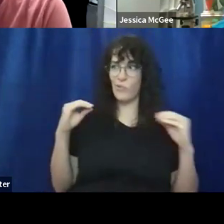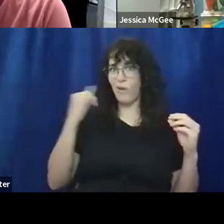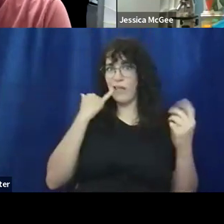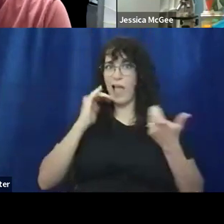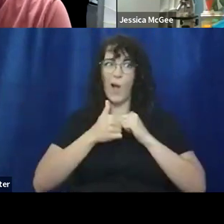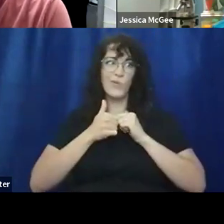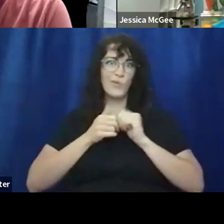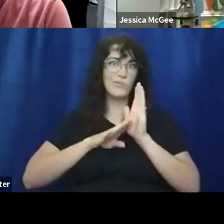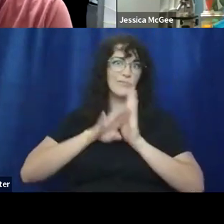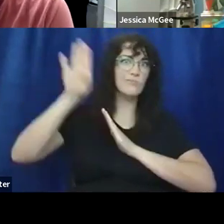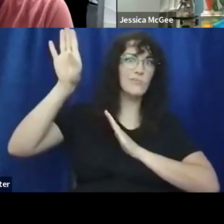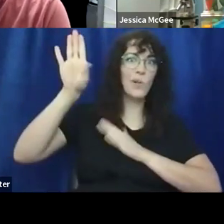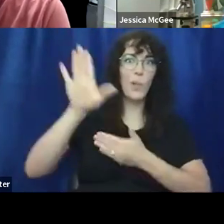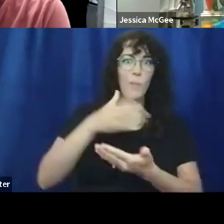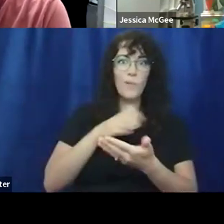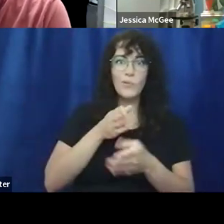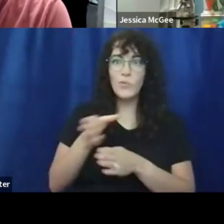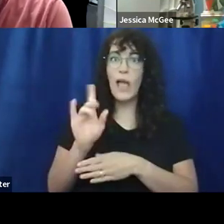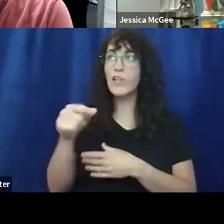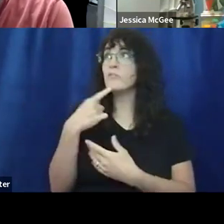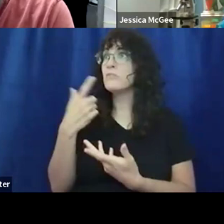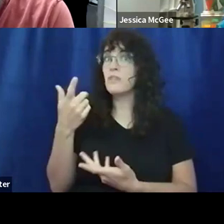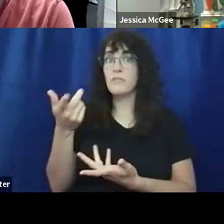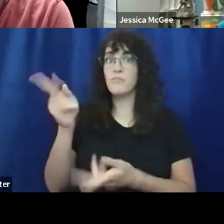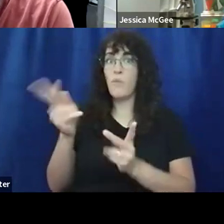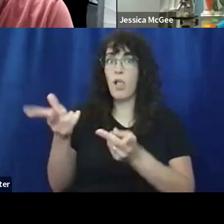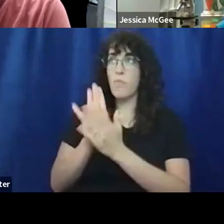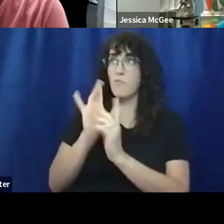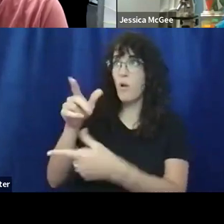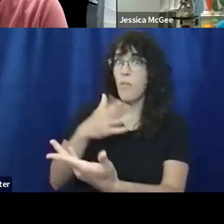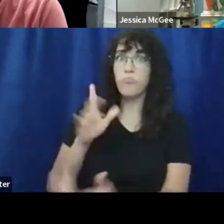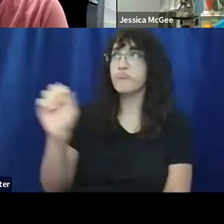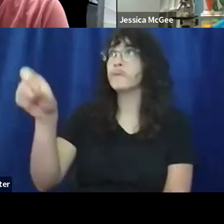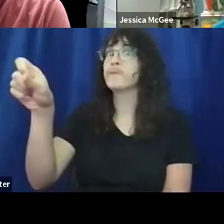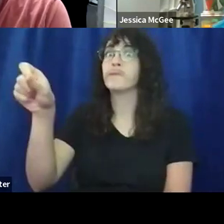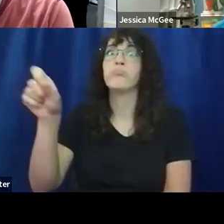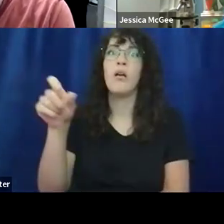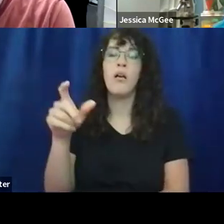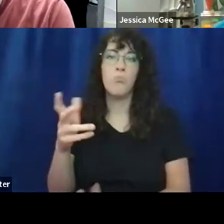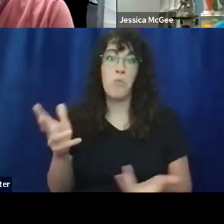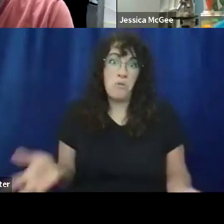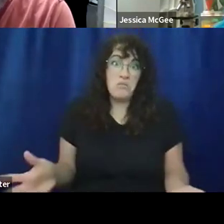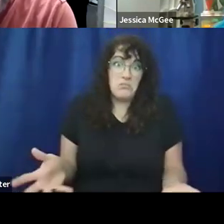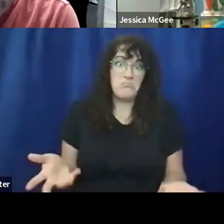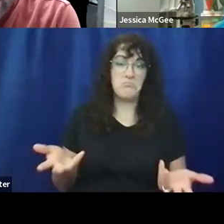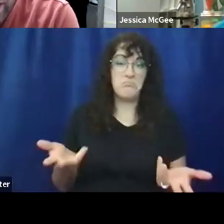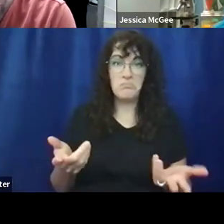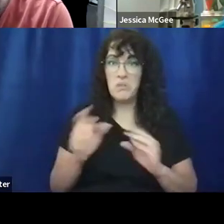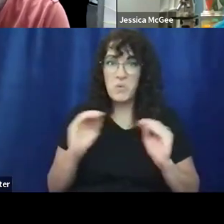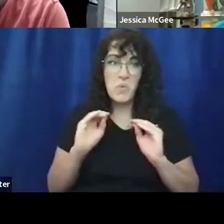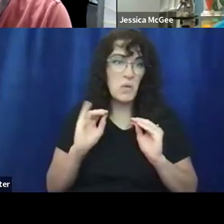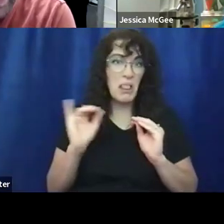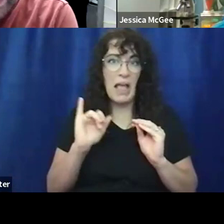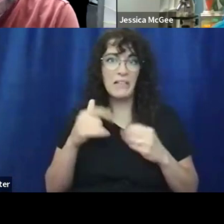career. I mean, it was just like, I just said yes to gigs and that was it. Like there was nothing of like, um, you know, starting an